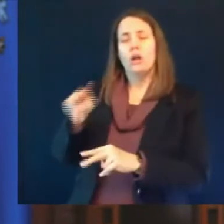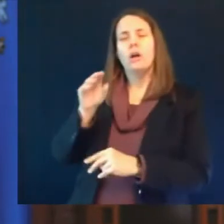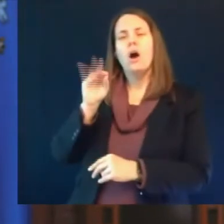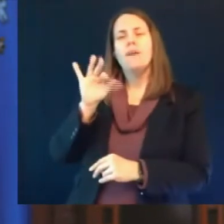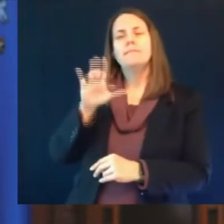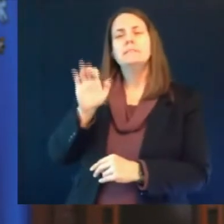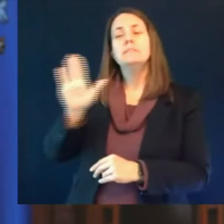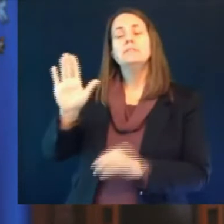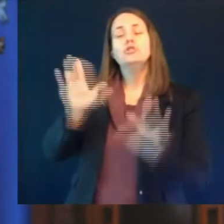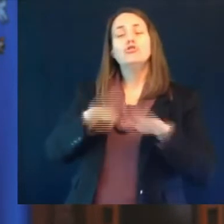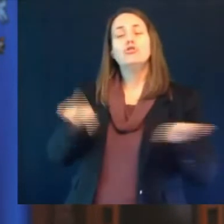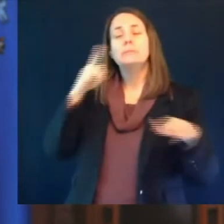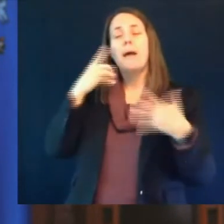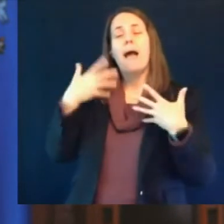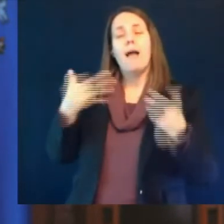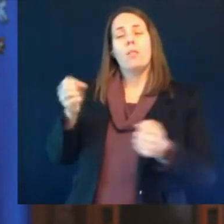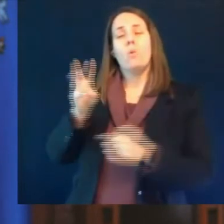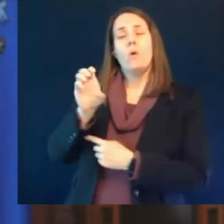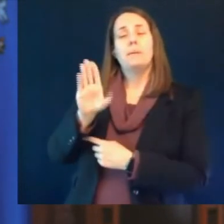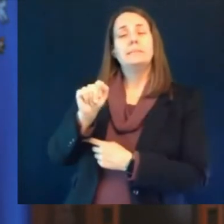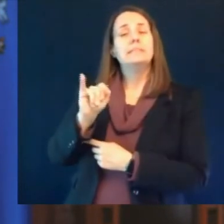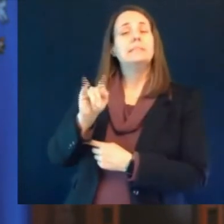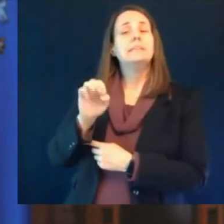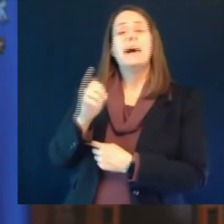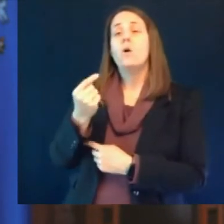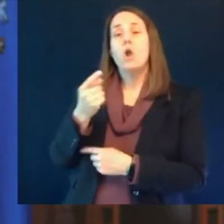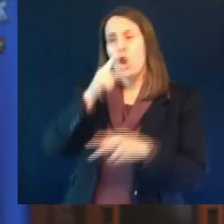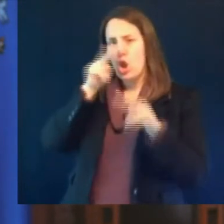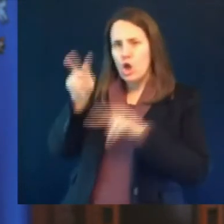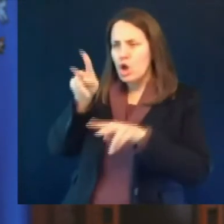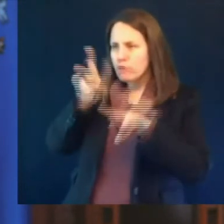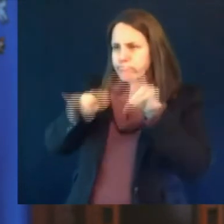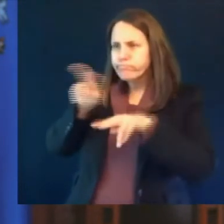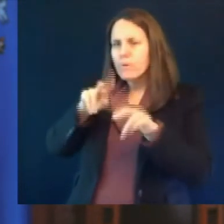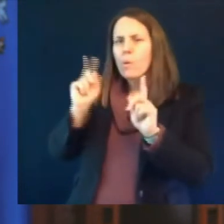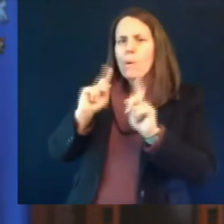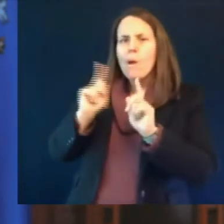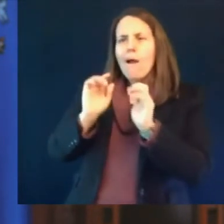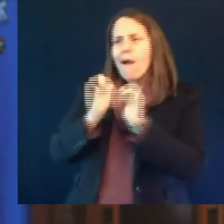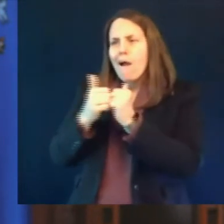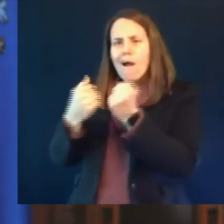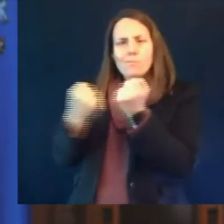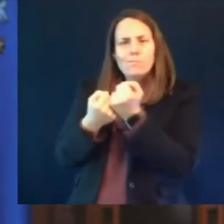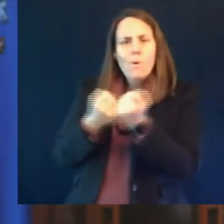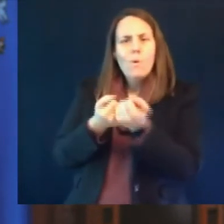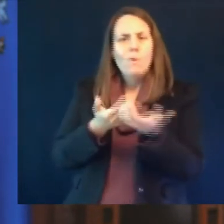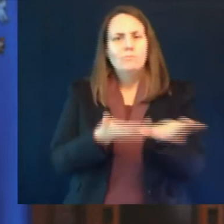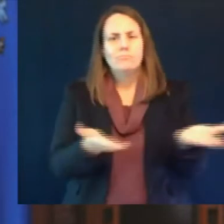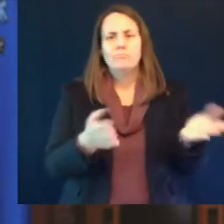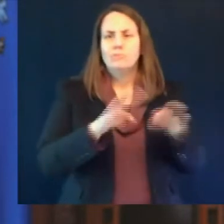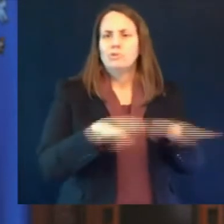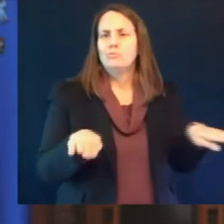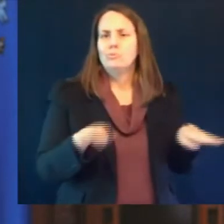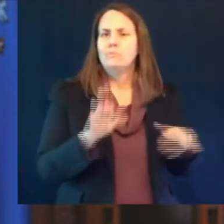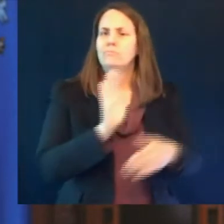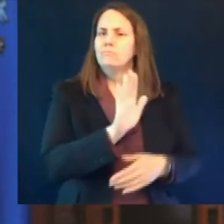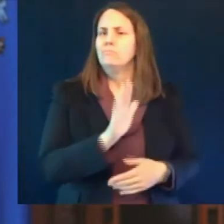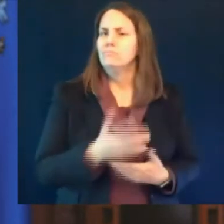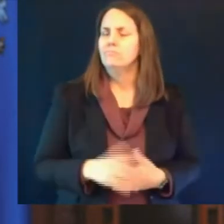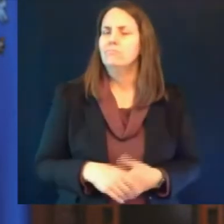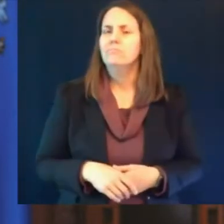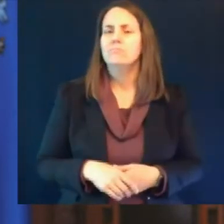to learn how you can offer the kids in your life some support and let's get through this pandemic healthier stronger